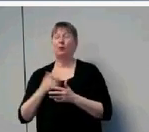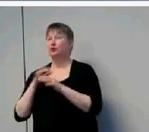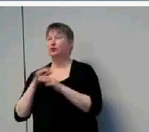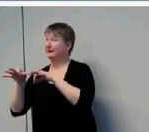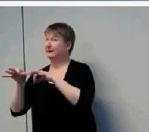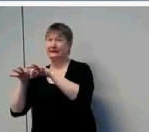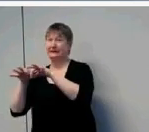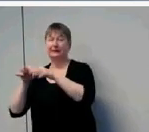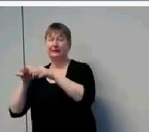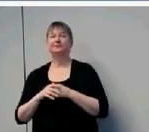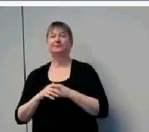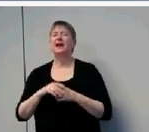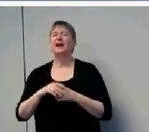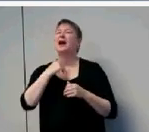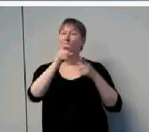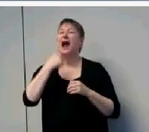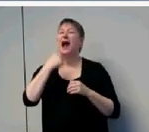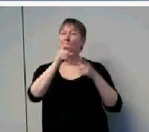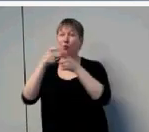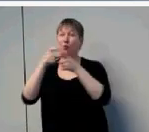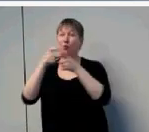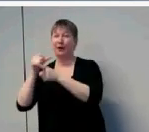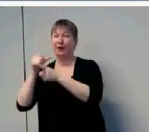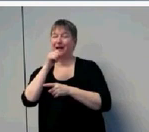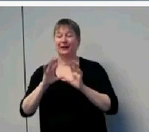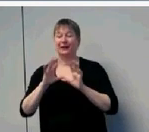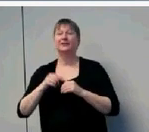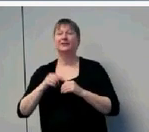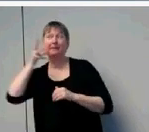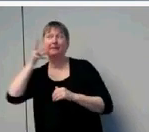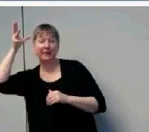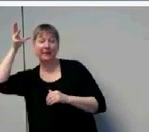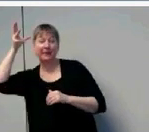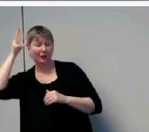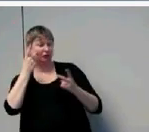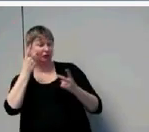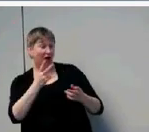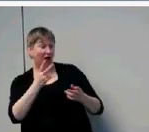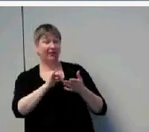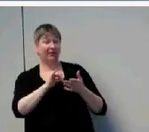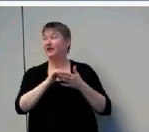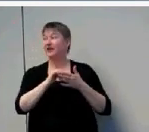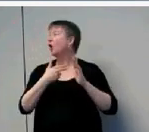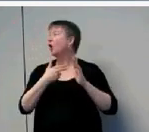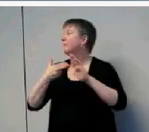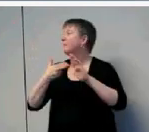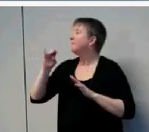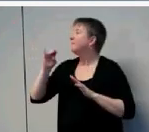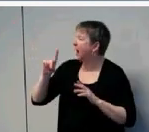Primus in 99 showed that parents with labels like mild or moderate, they